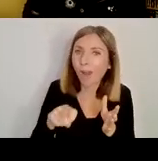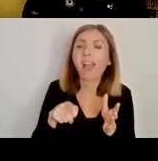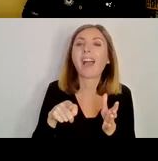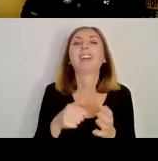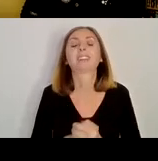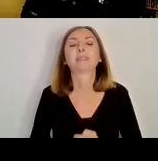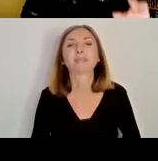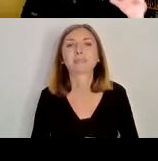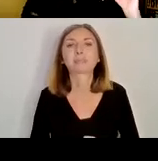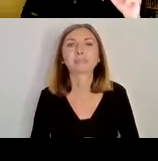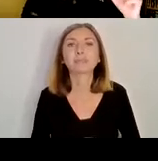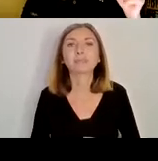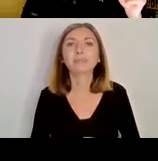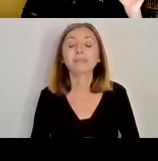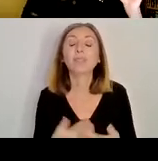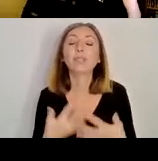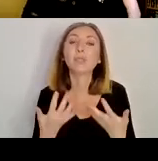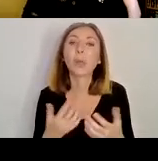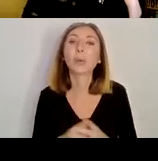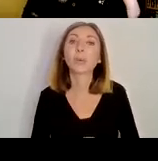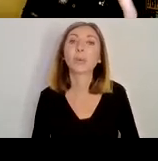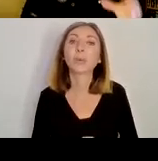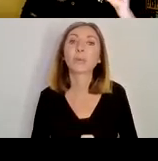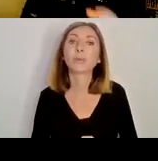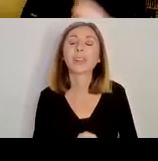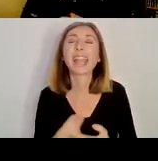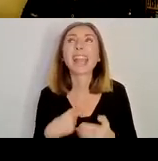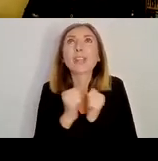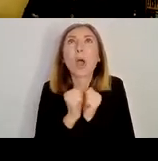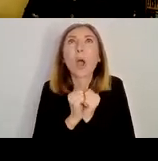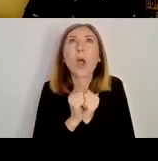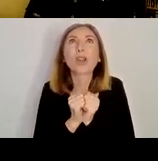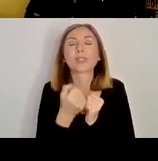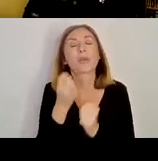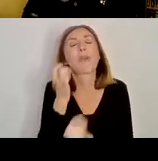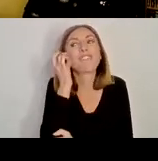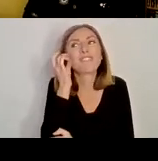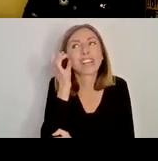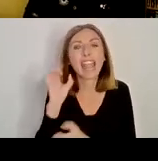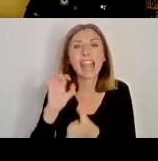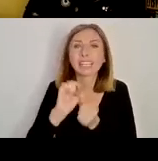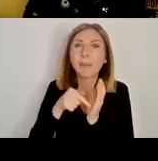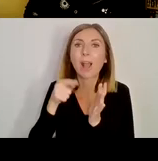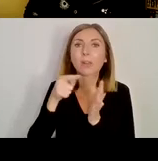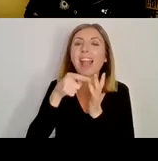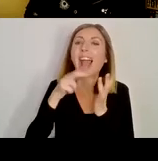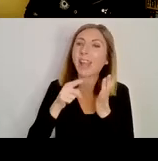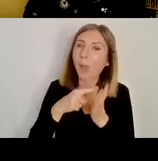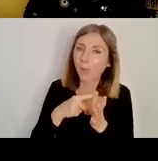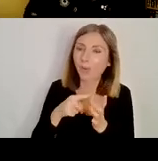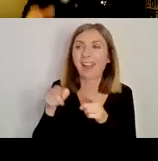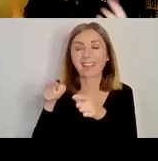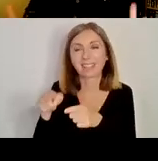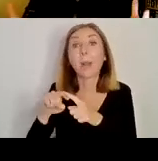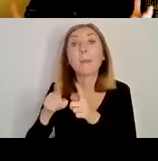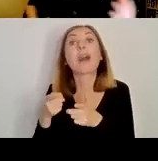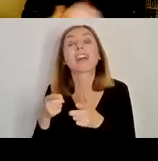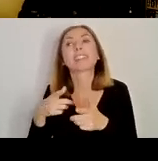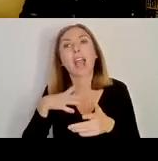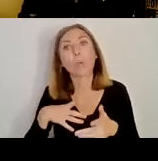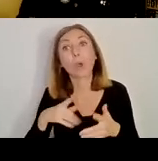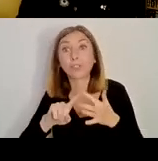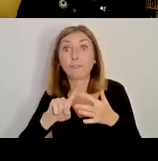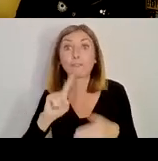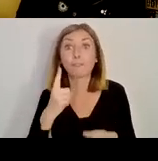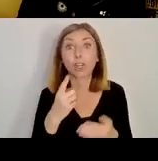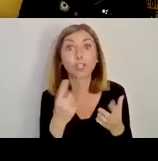as well. So it's hard to look away from Iona, but that's what I want to do. But because this is a